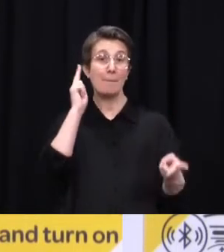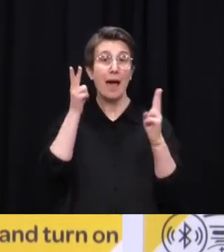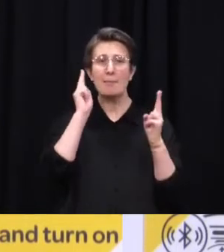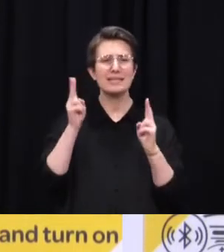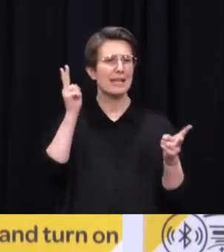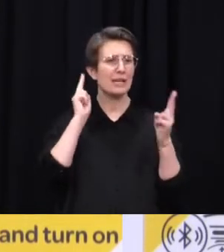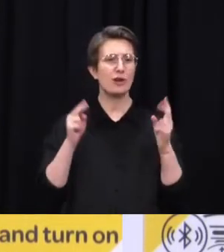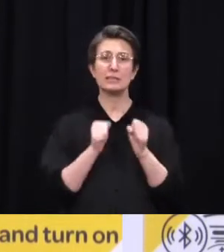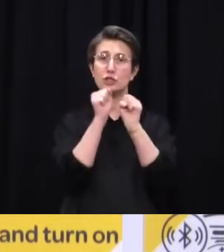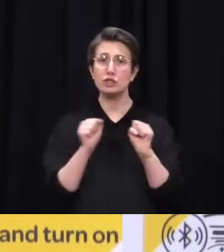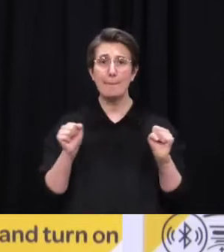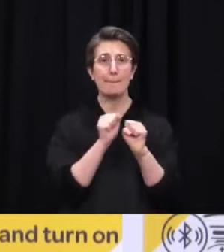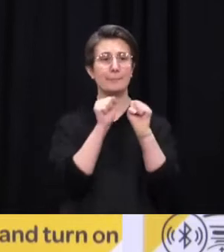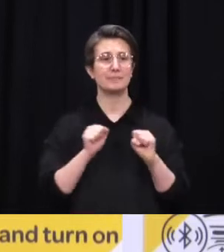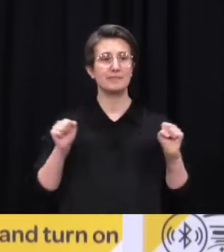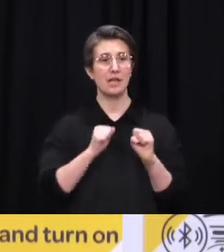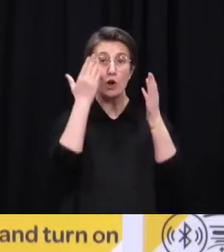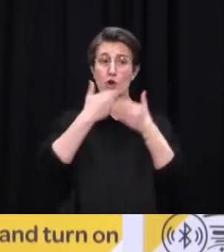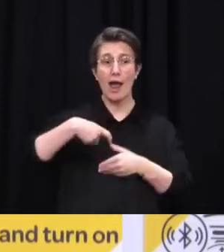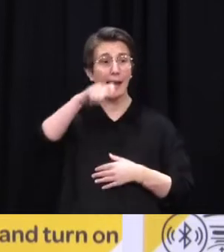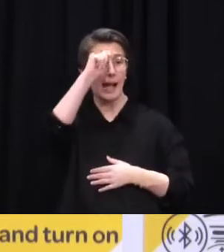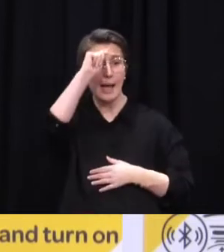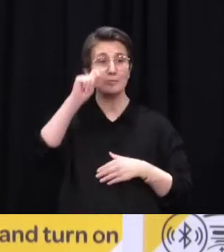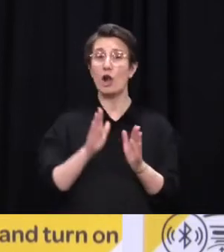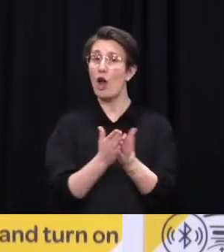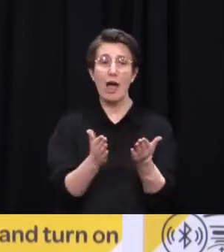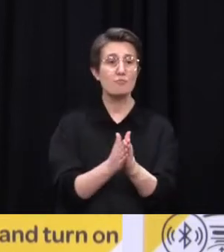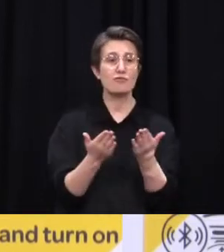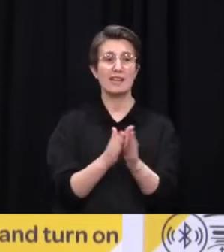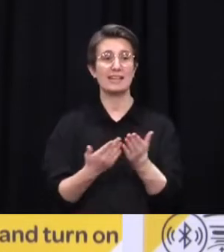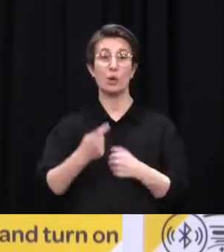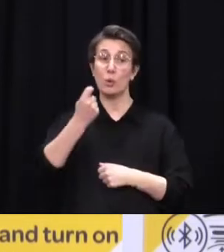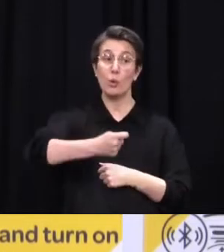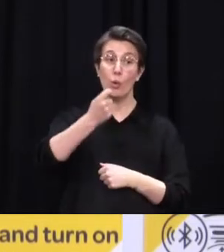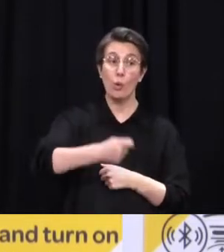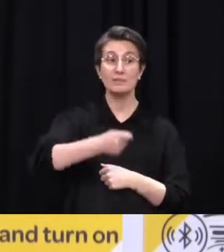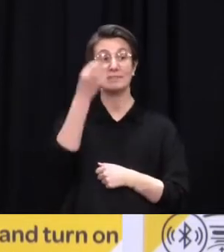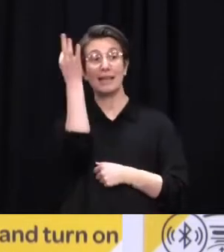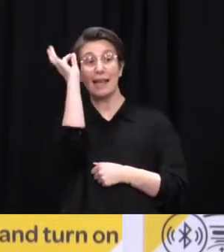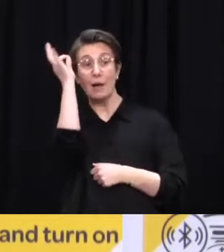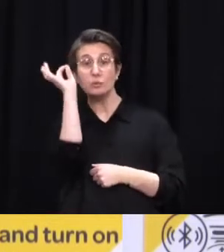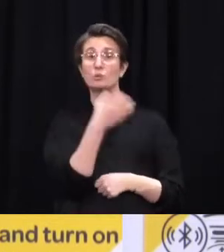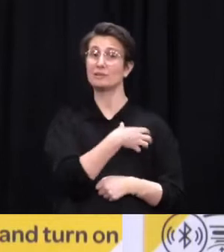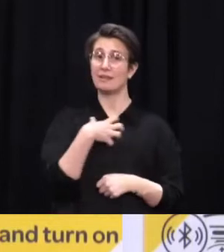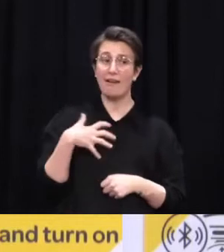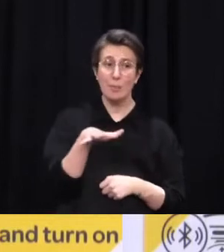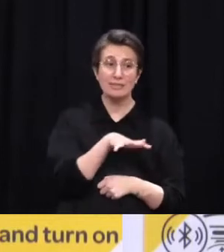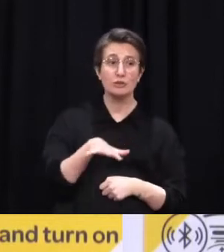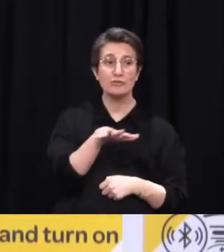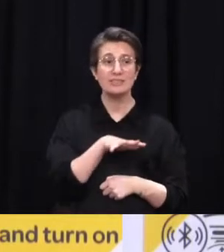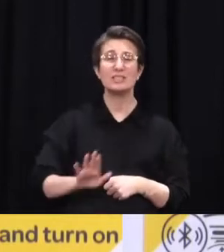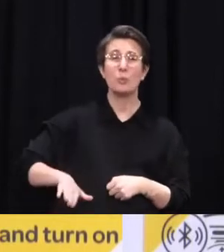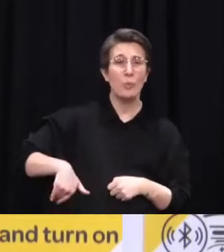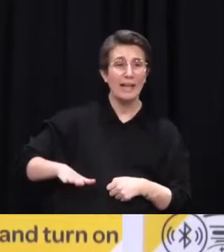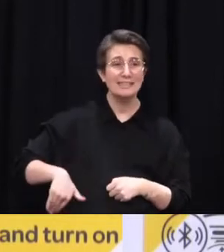and social service providers who have a customer service counter. Places where records are already kept and people are already